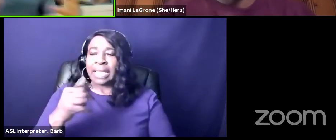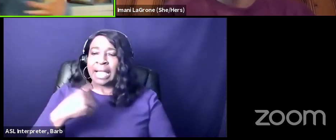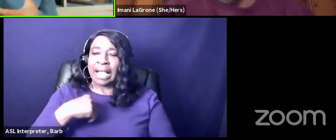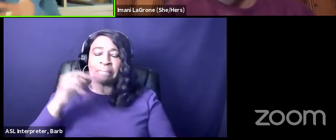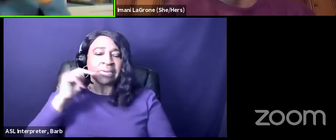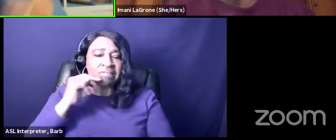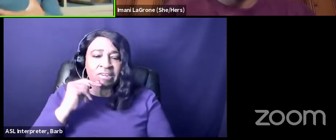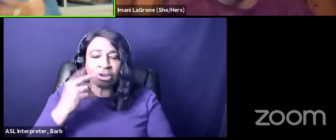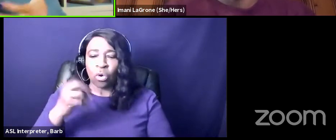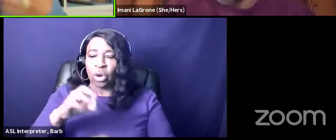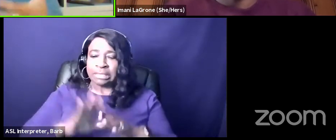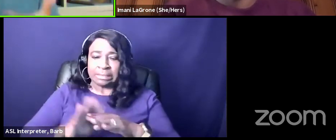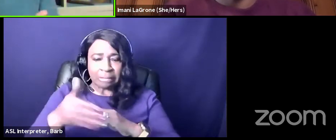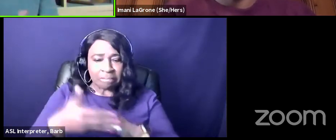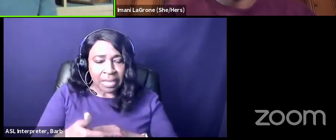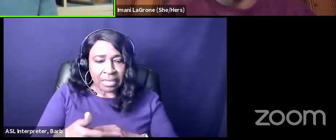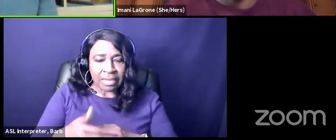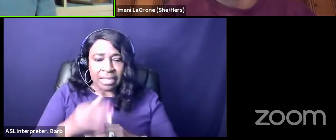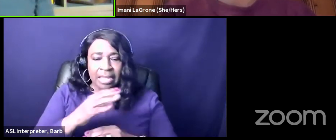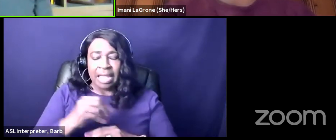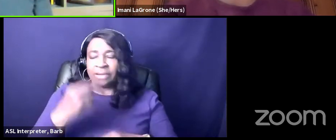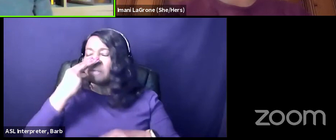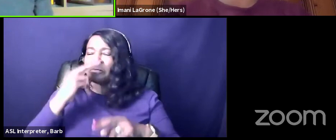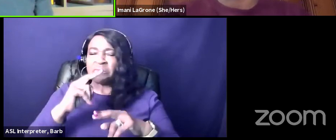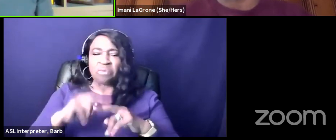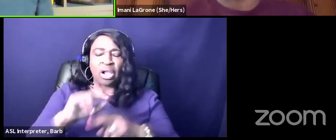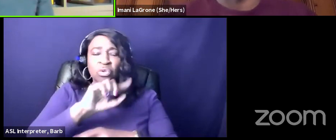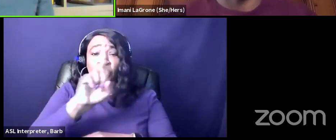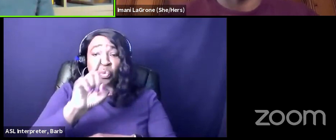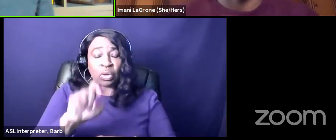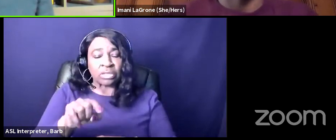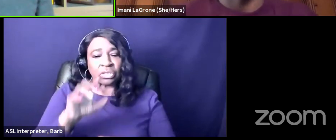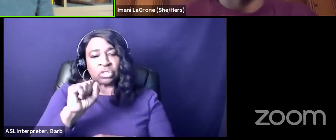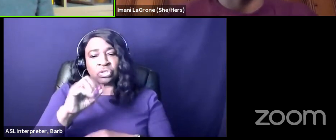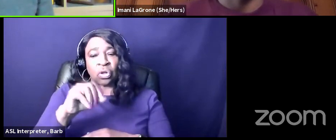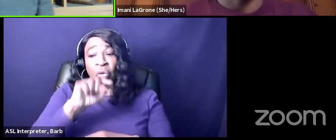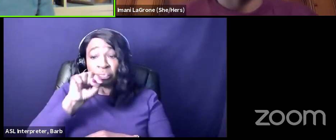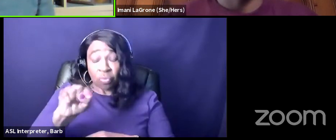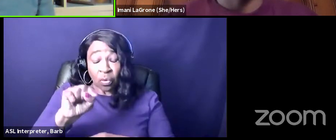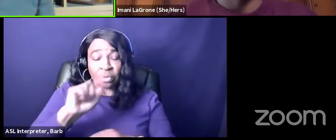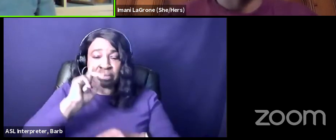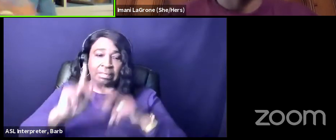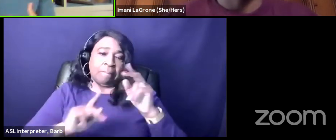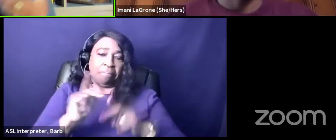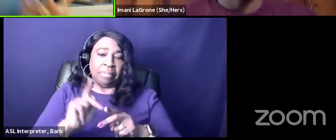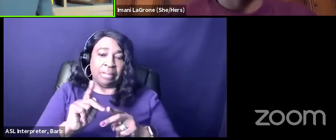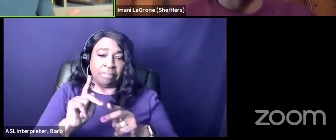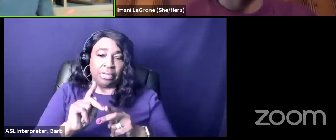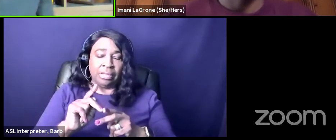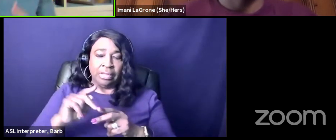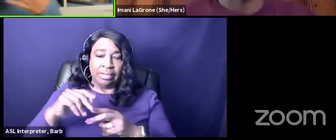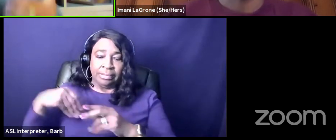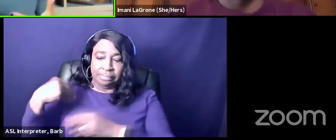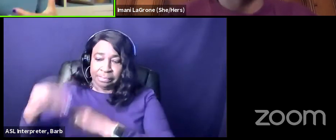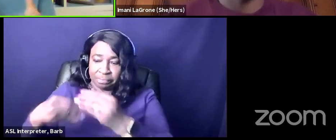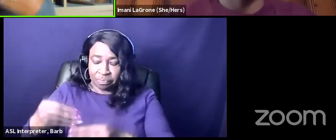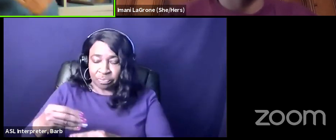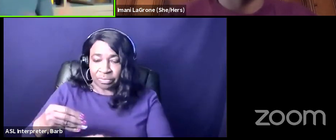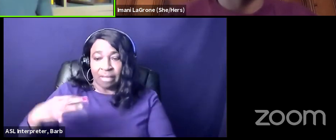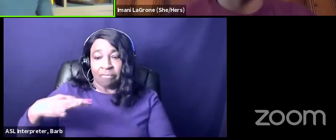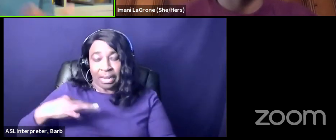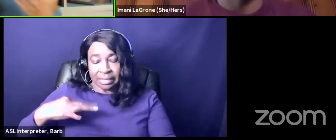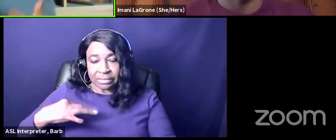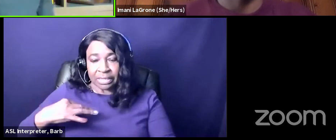oh i'm from jamaica you know and then the from from question and so those are the people who are descendants of voluntary immigrants the